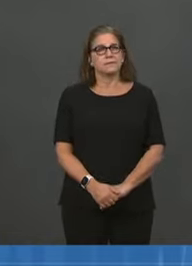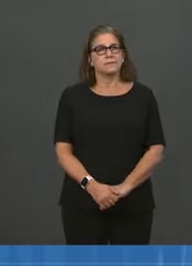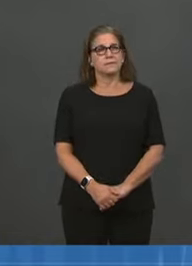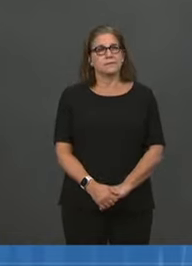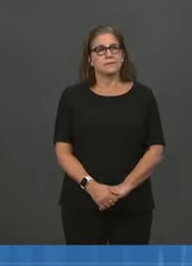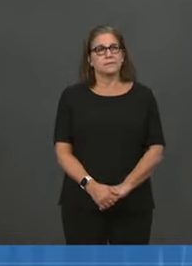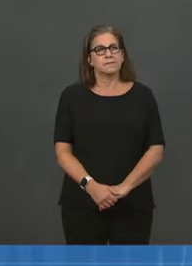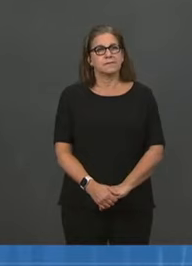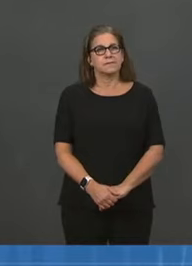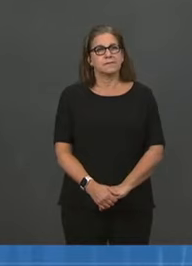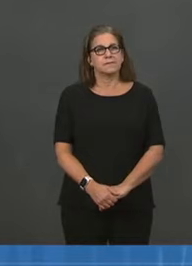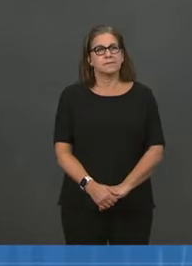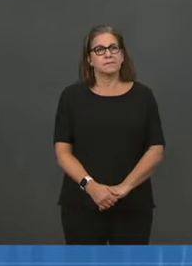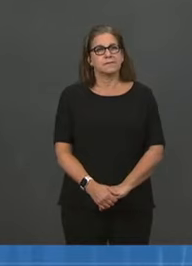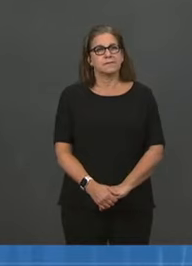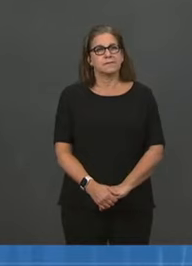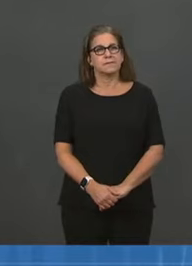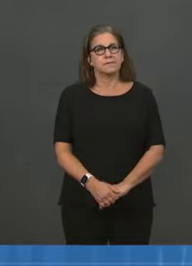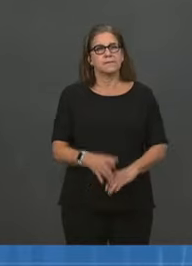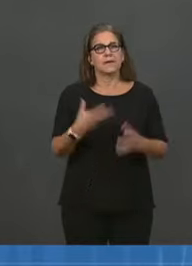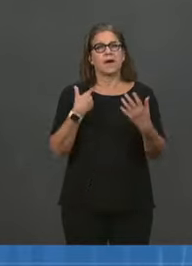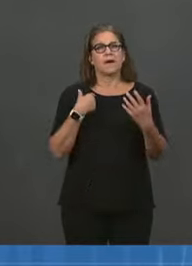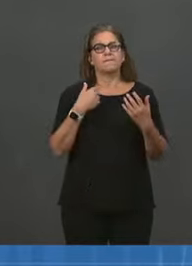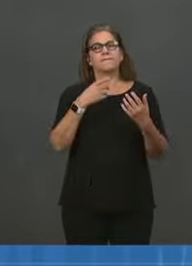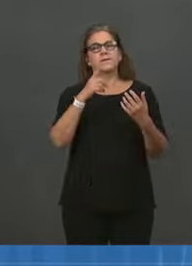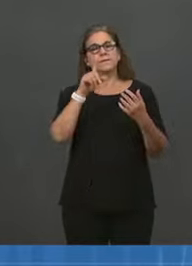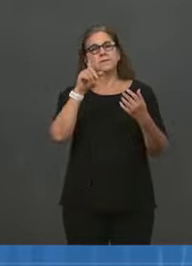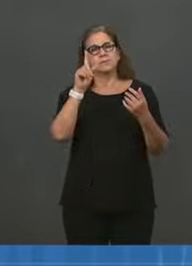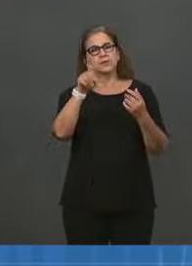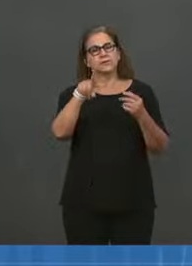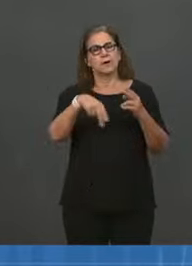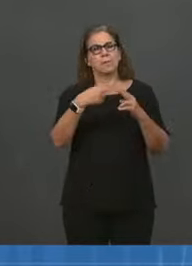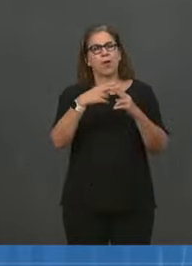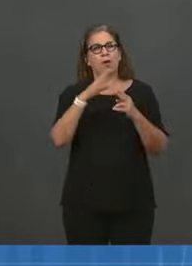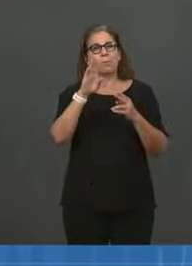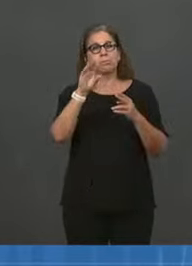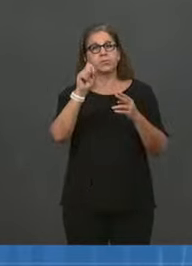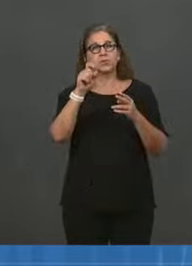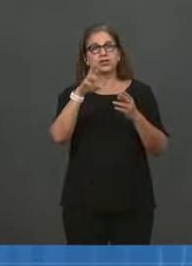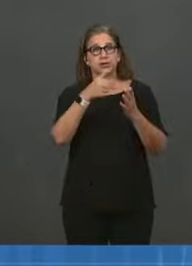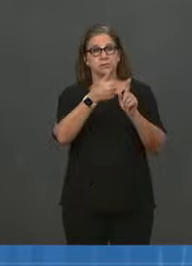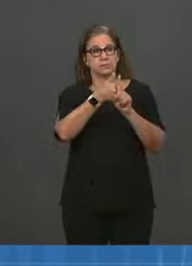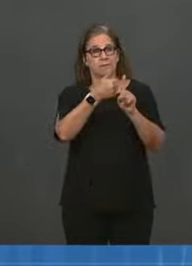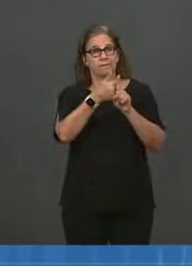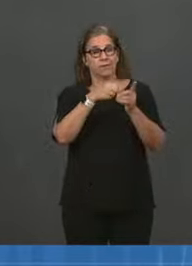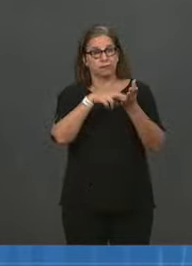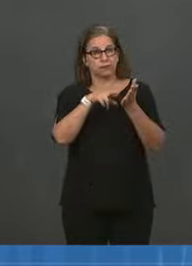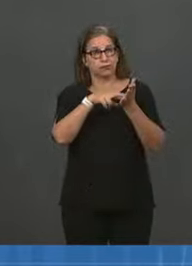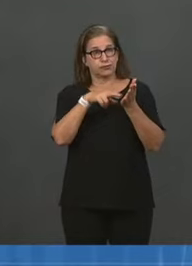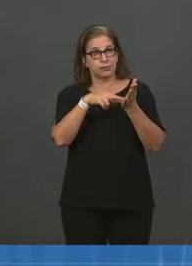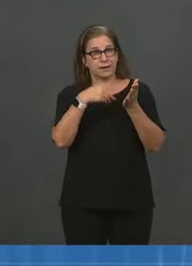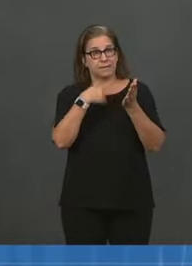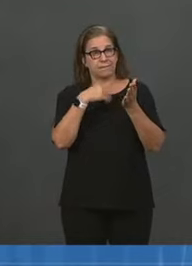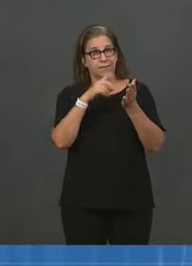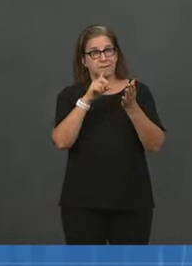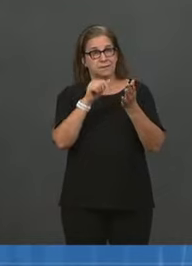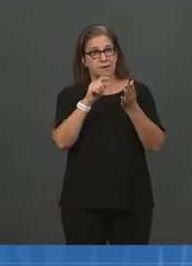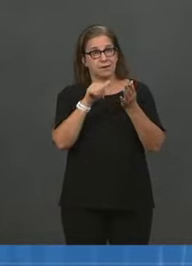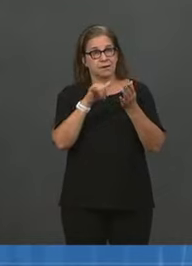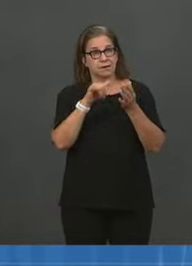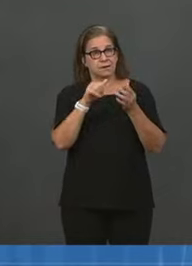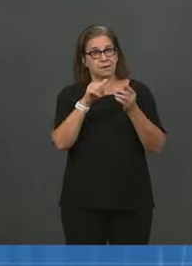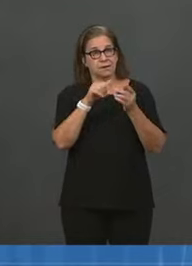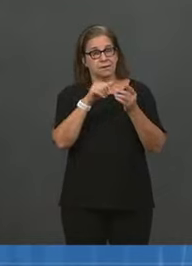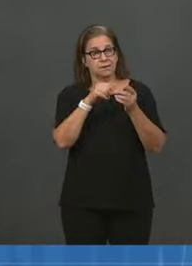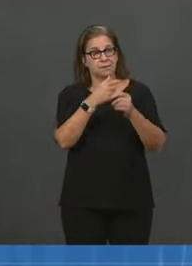ability to slow a person's ability to transmit the virus or any effect on transmission for vaccinated, between vaccinated and